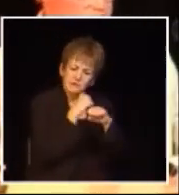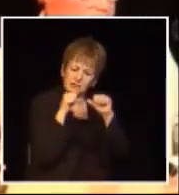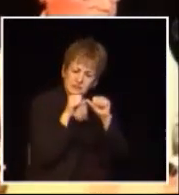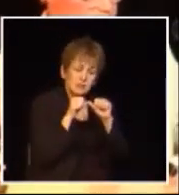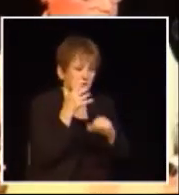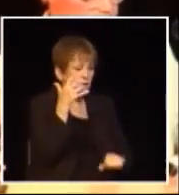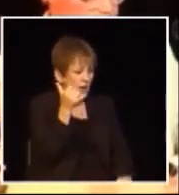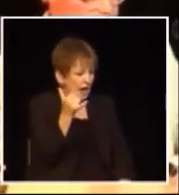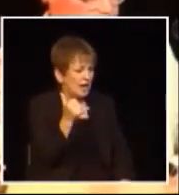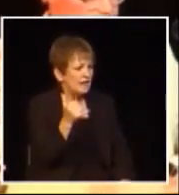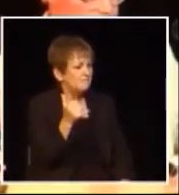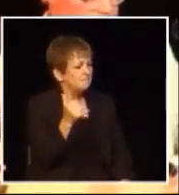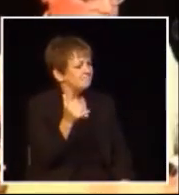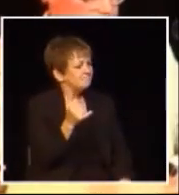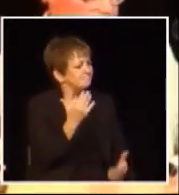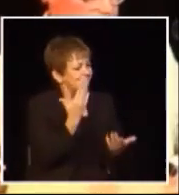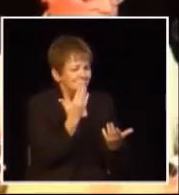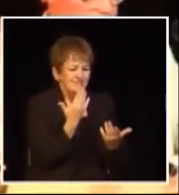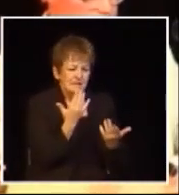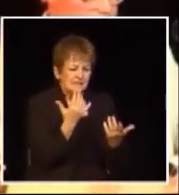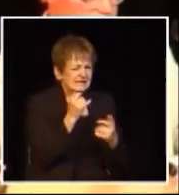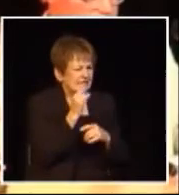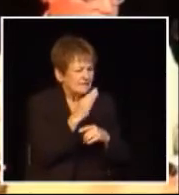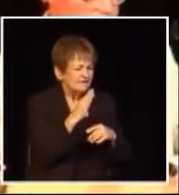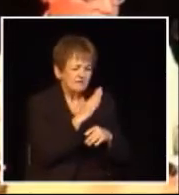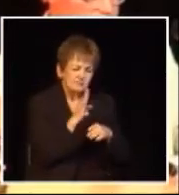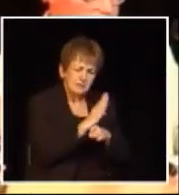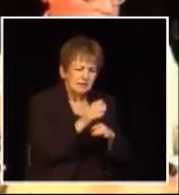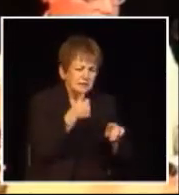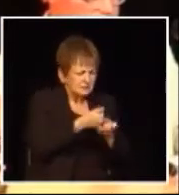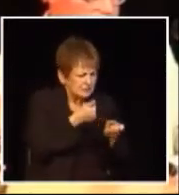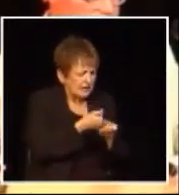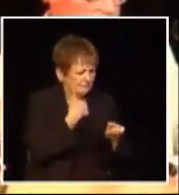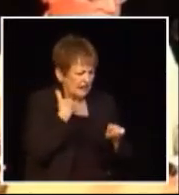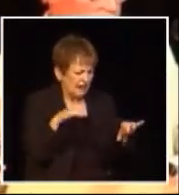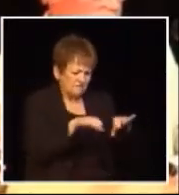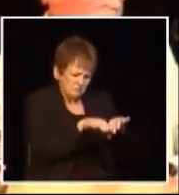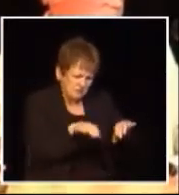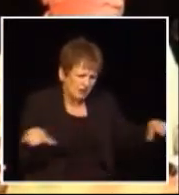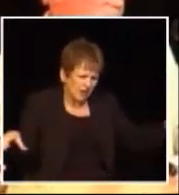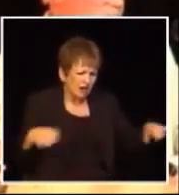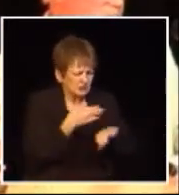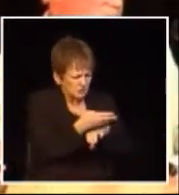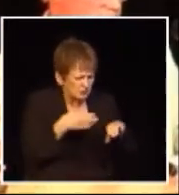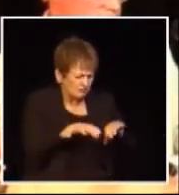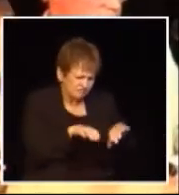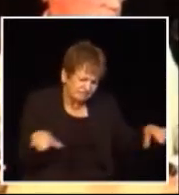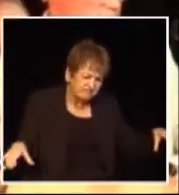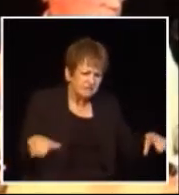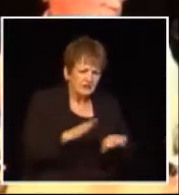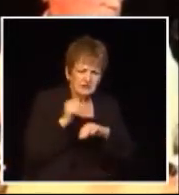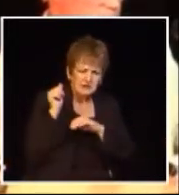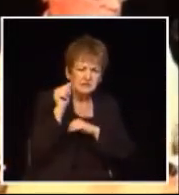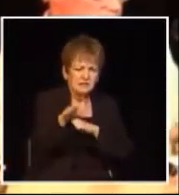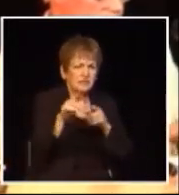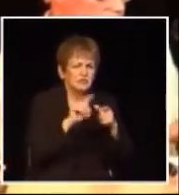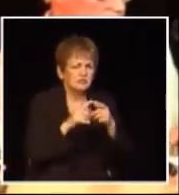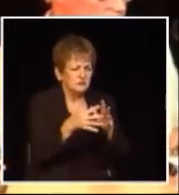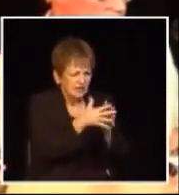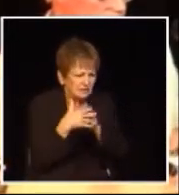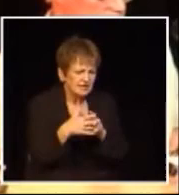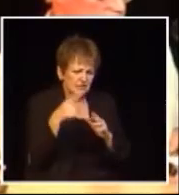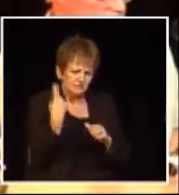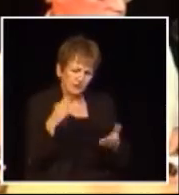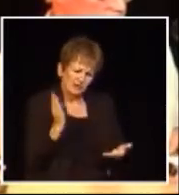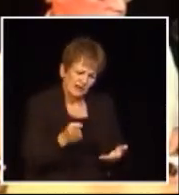I continue to fight that somehow the guy that's shipping raw logs near where I live across Blaine to Bellingham to be